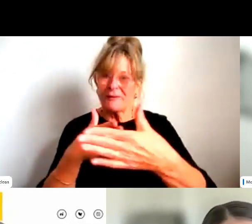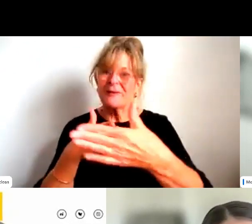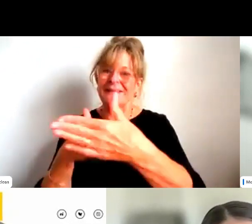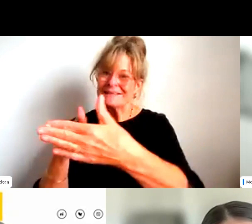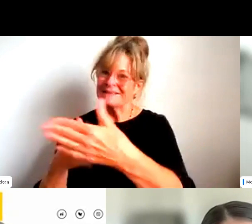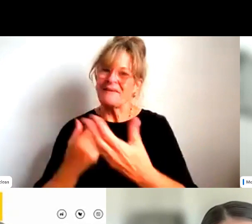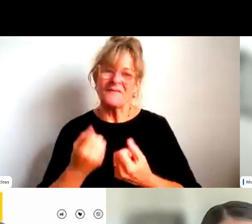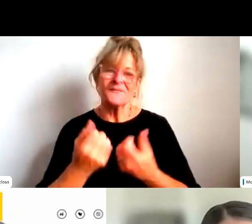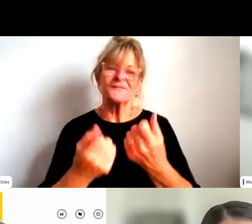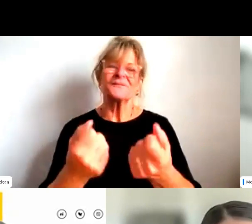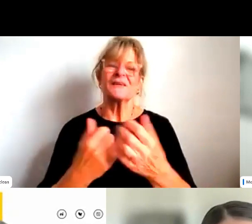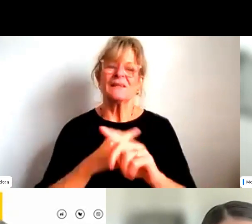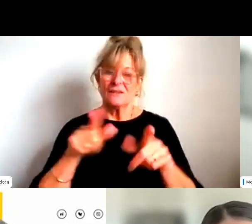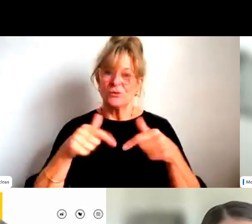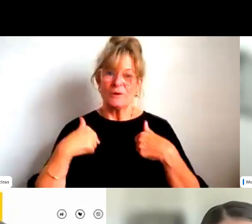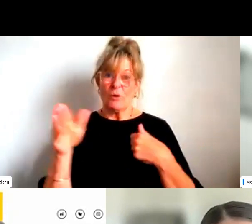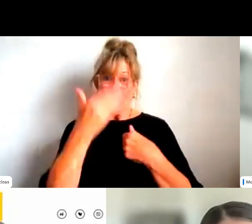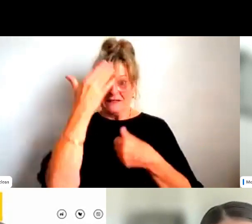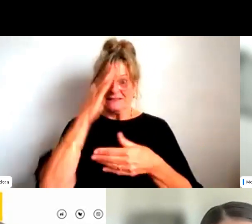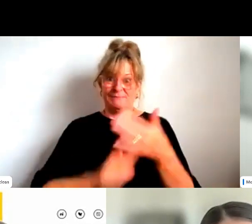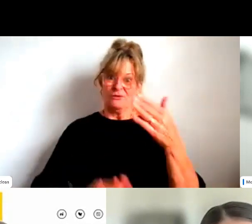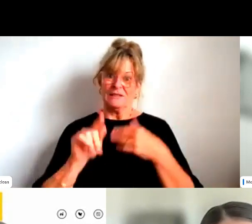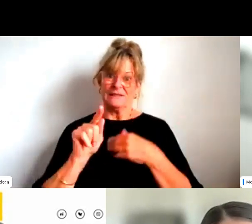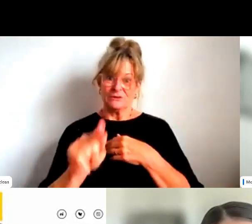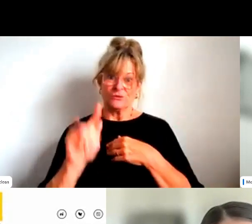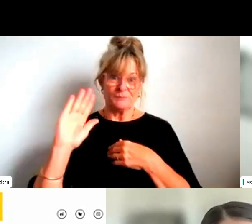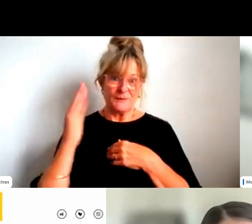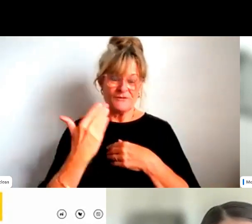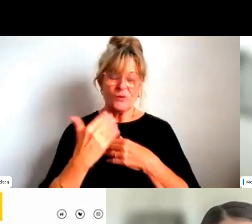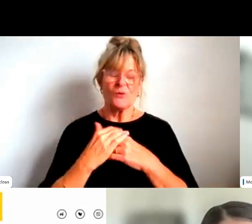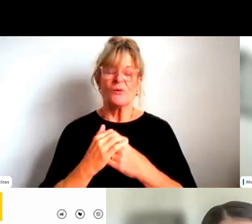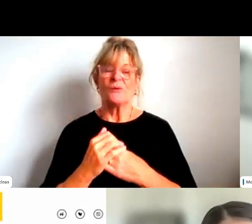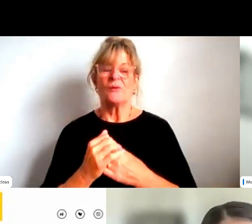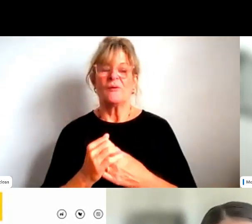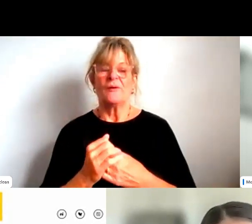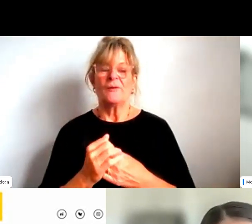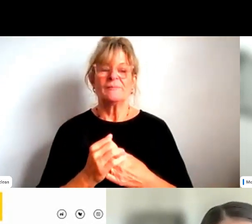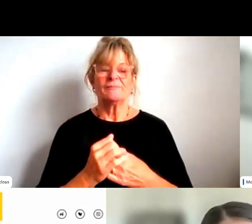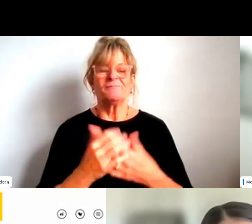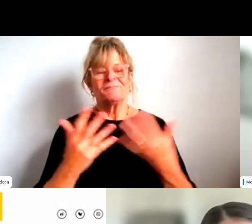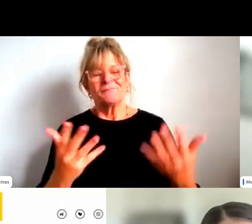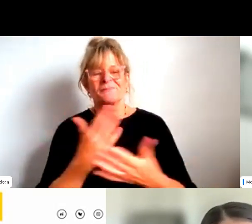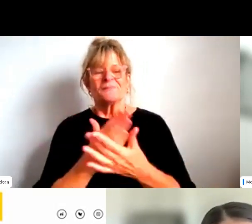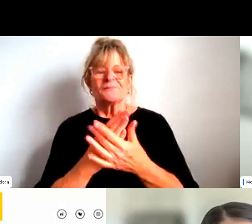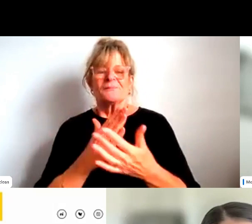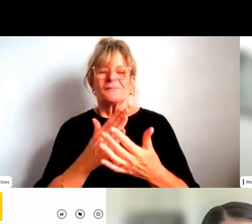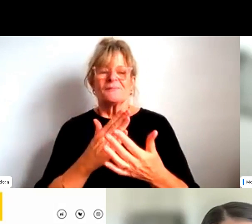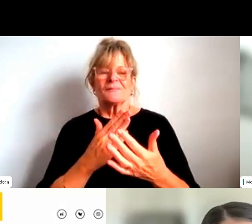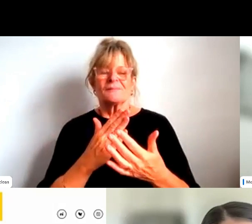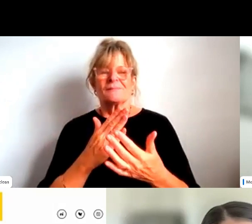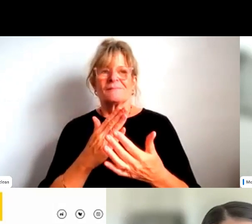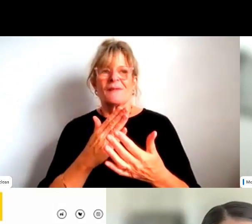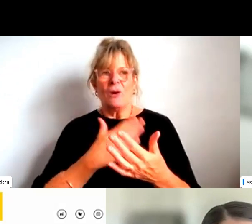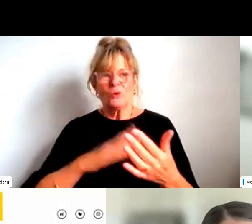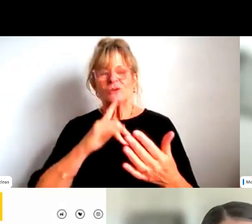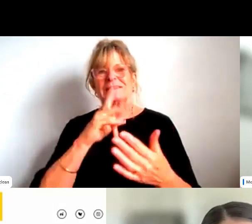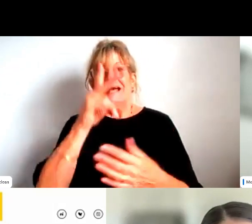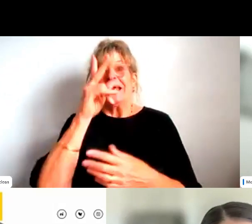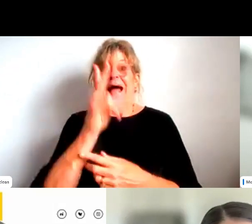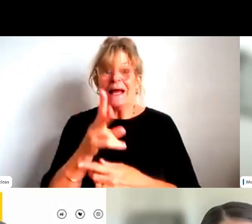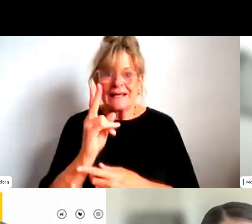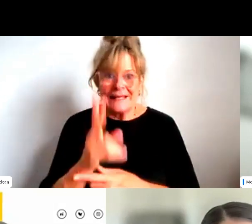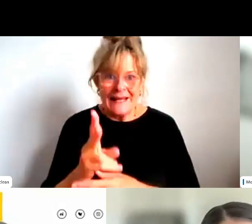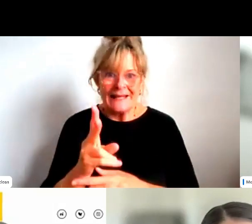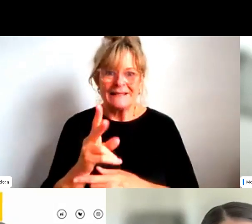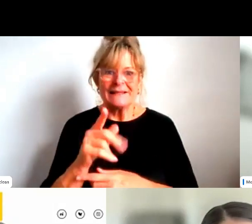them. I think we all experience them all the time. I guess I just, you know, would reiterate, um, that